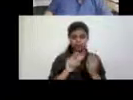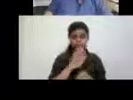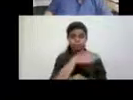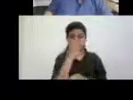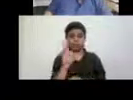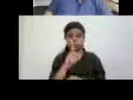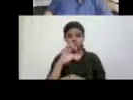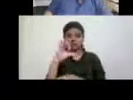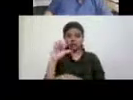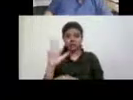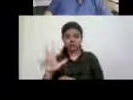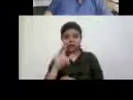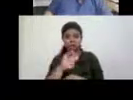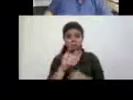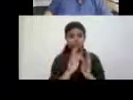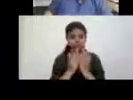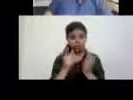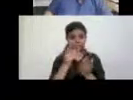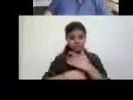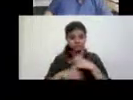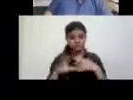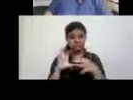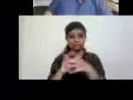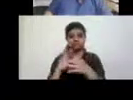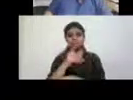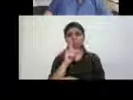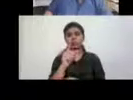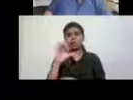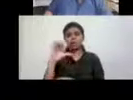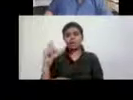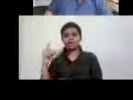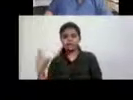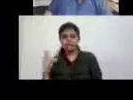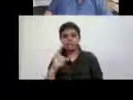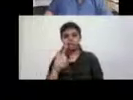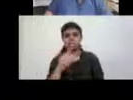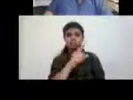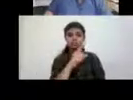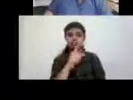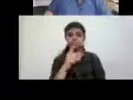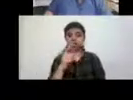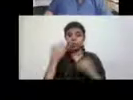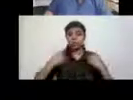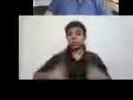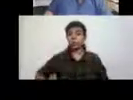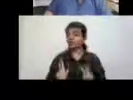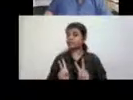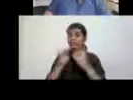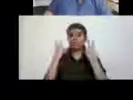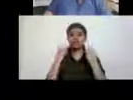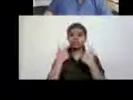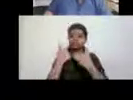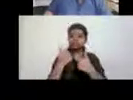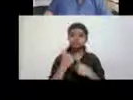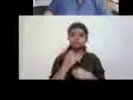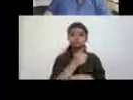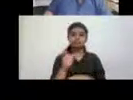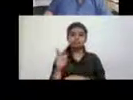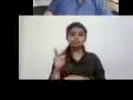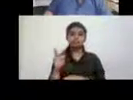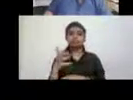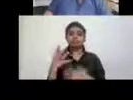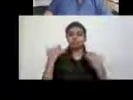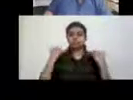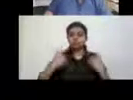Bodies by Rosemary Garland Thompson in 1997. I would say these three books kind of launched disability studies in the humanities